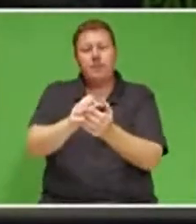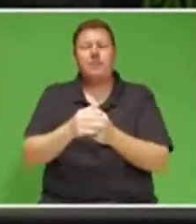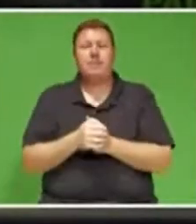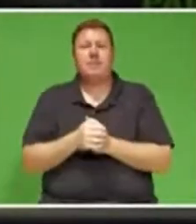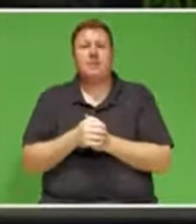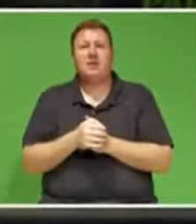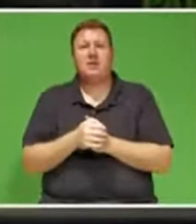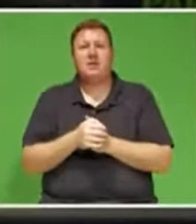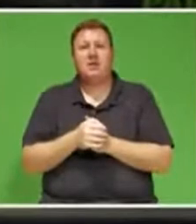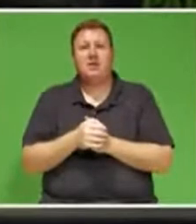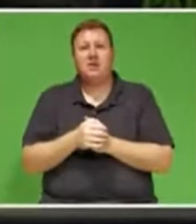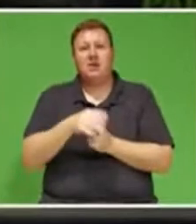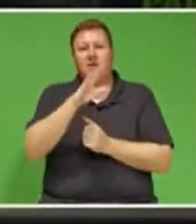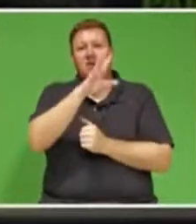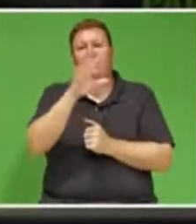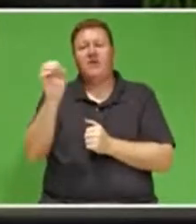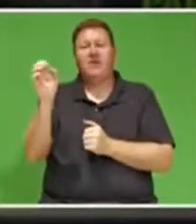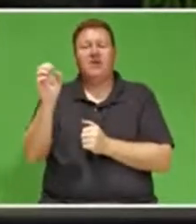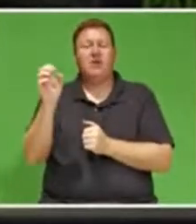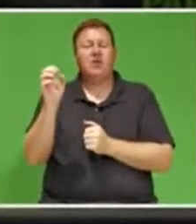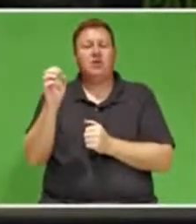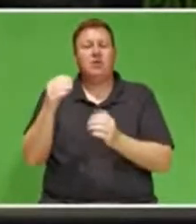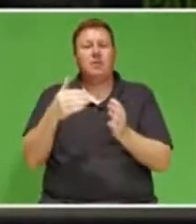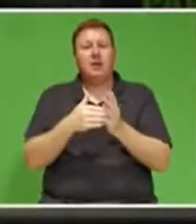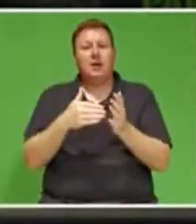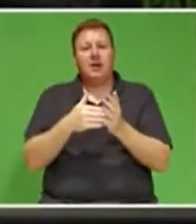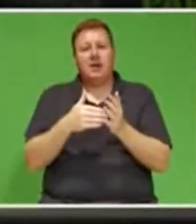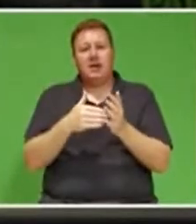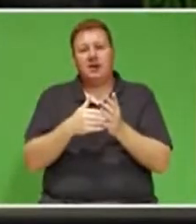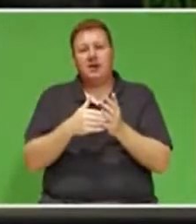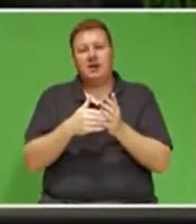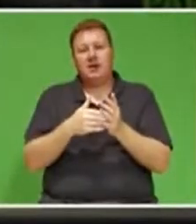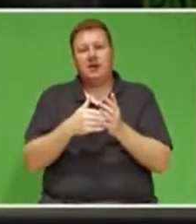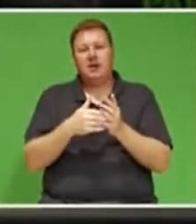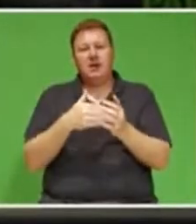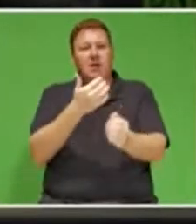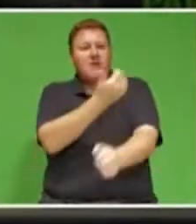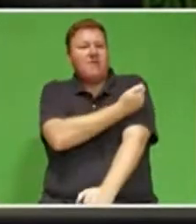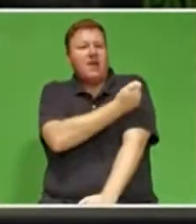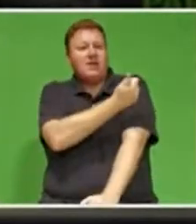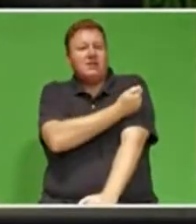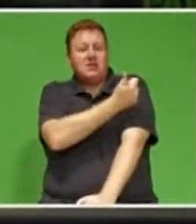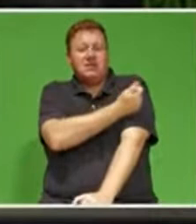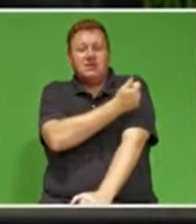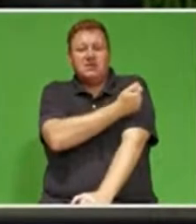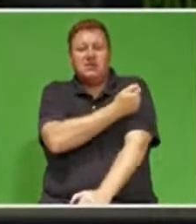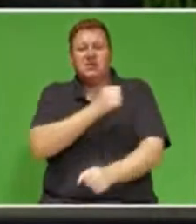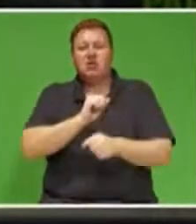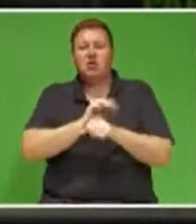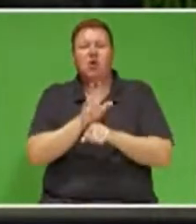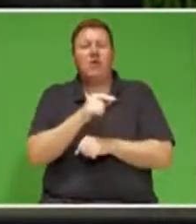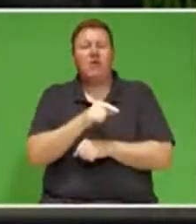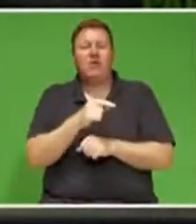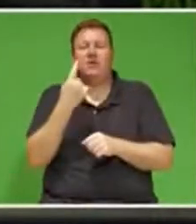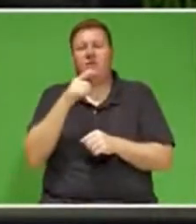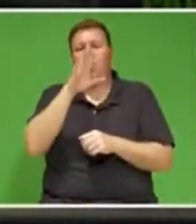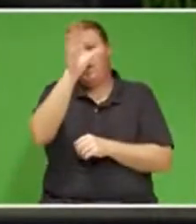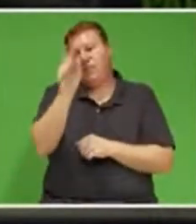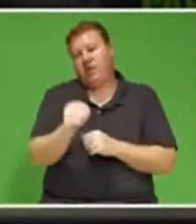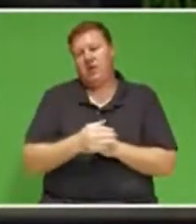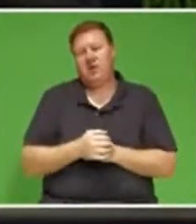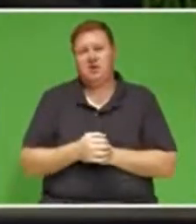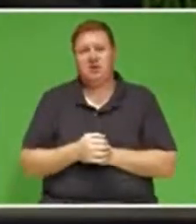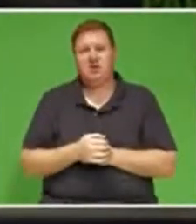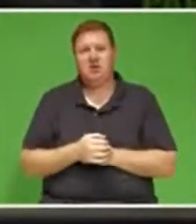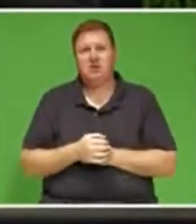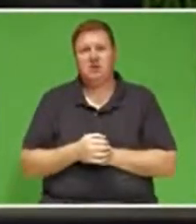over 500 million COVID vaccines for the continent. Now, as chair of the African Union COVID